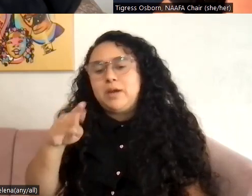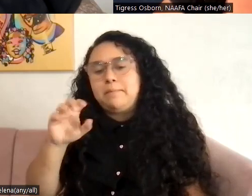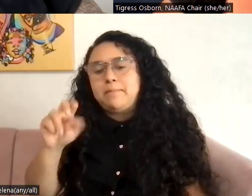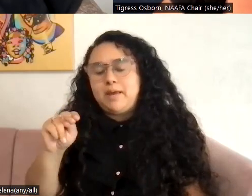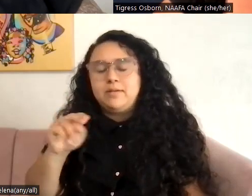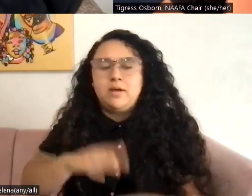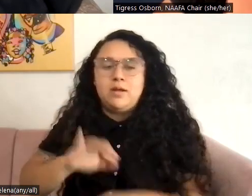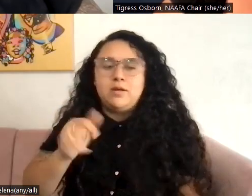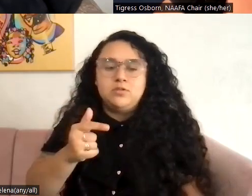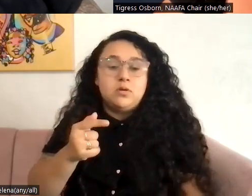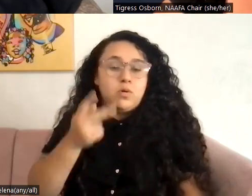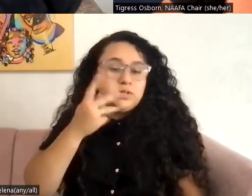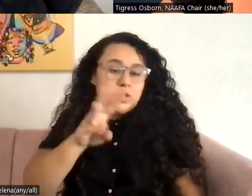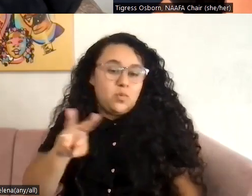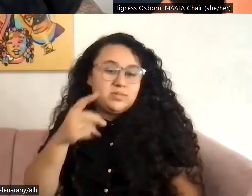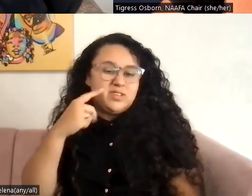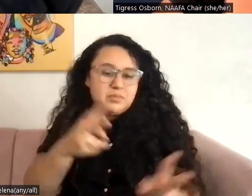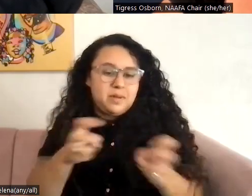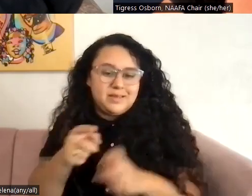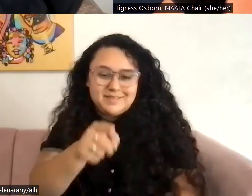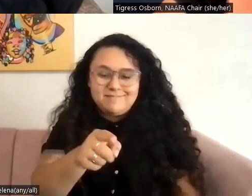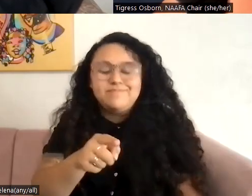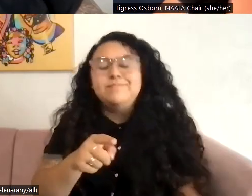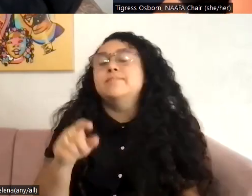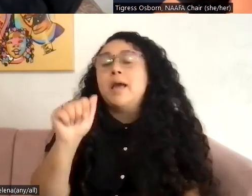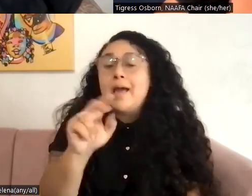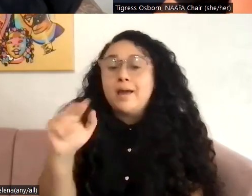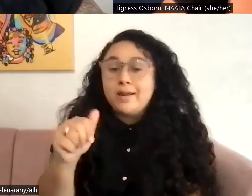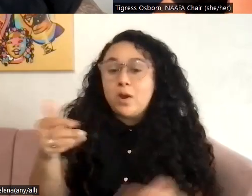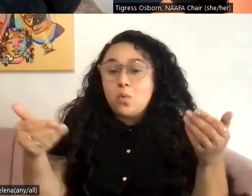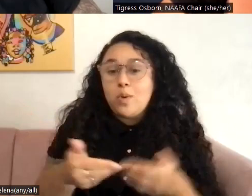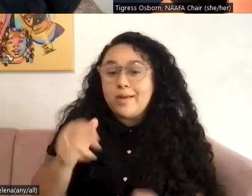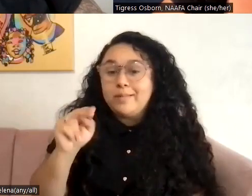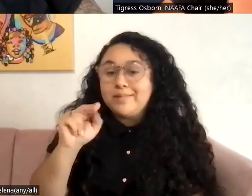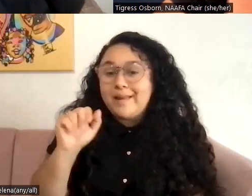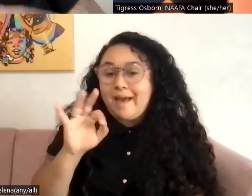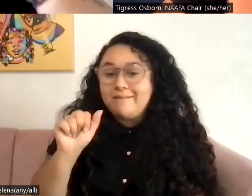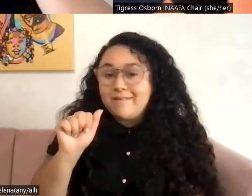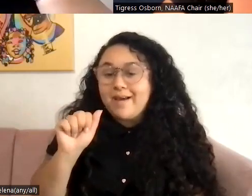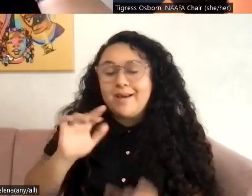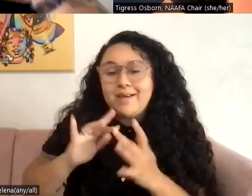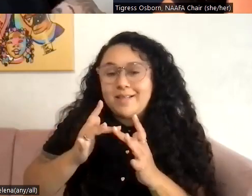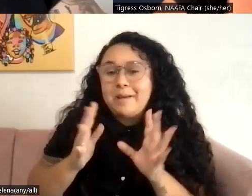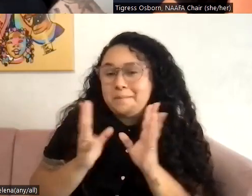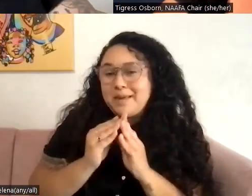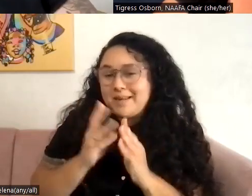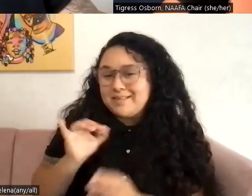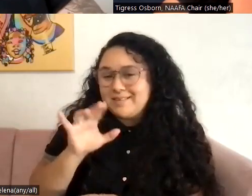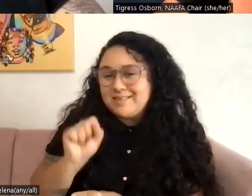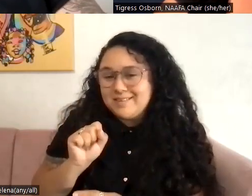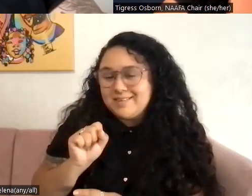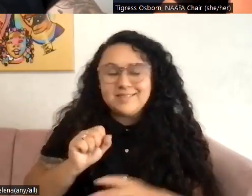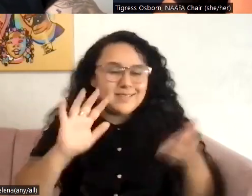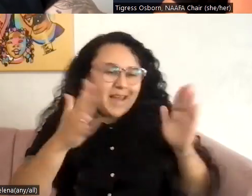IamAnnaChapman.com. Anna, welcome to the NAFA webinar series. Yay! Thanks for having me.